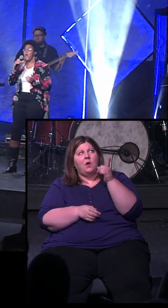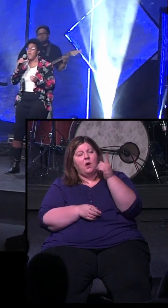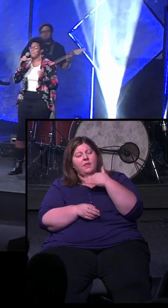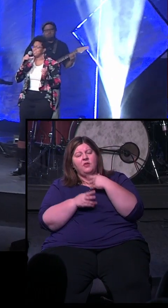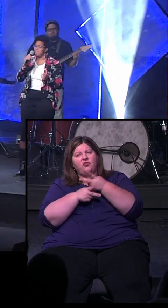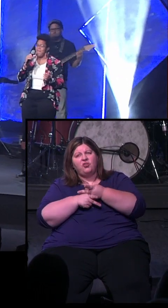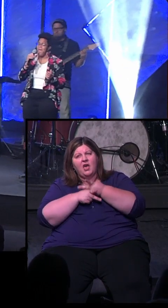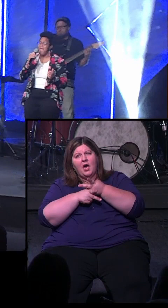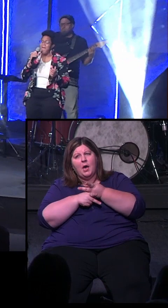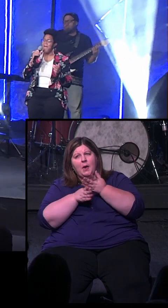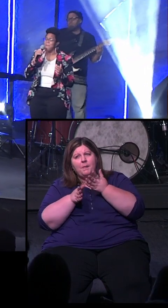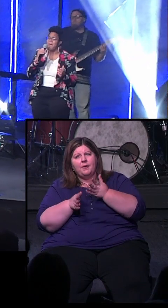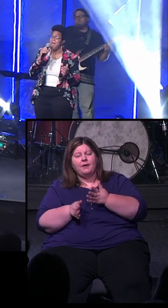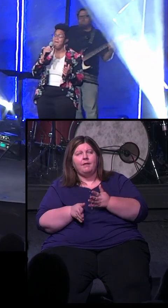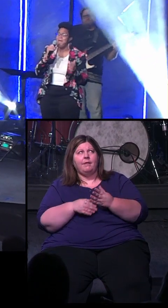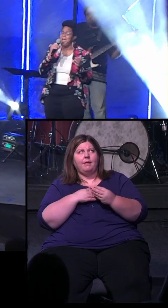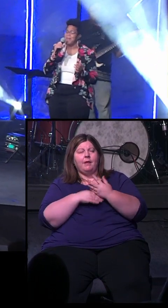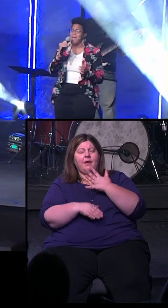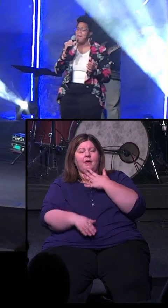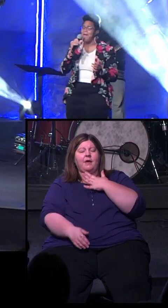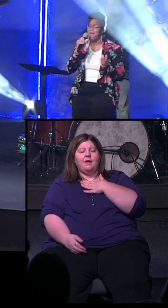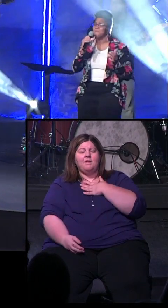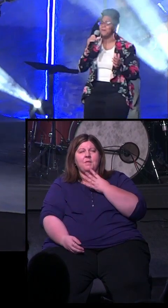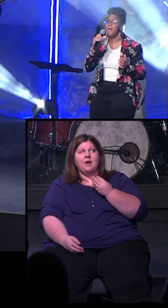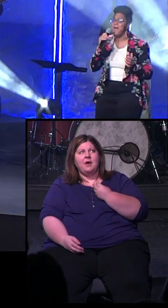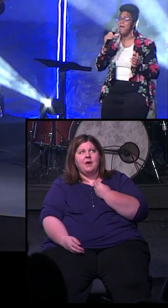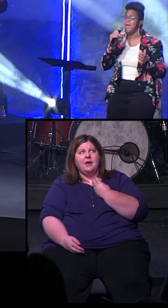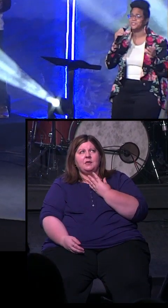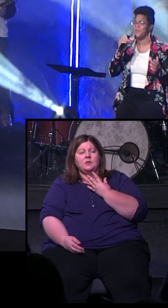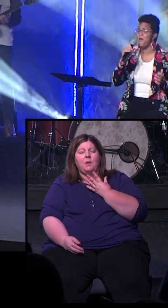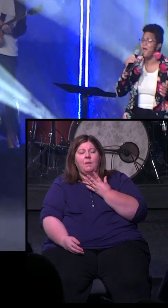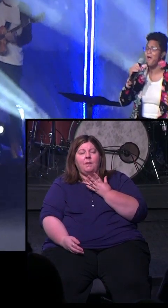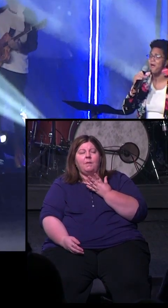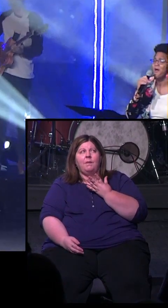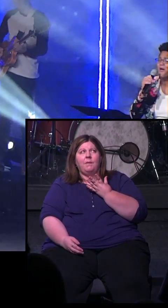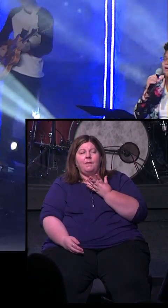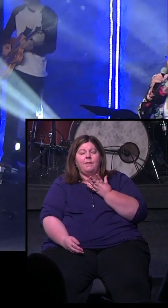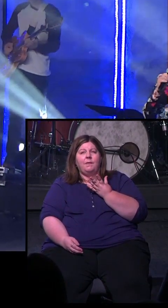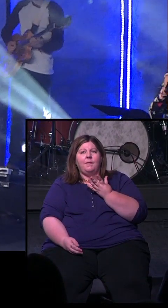you're the shepherd of my soul.